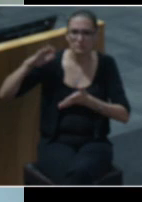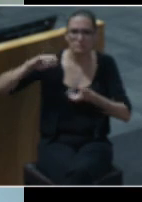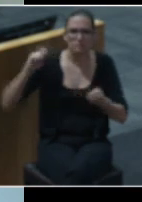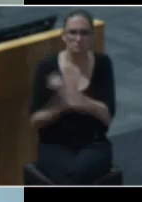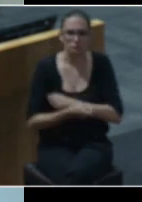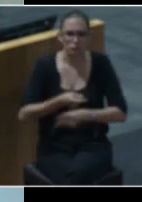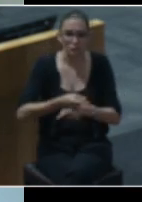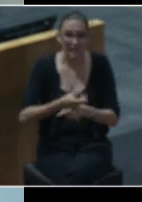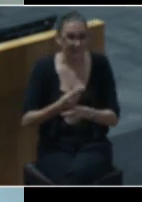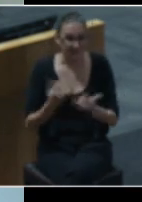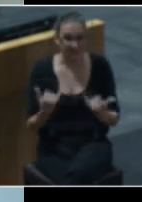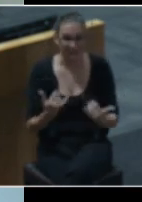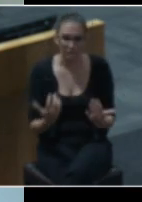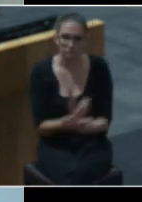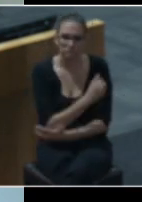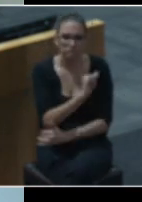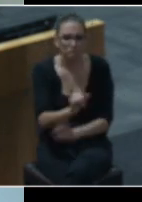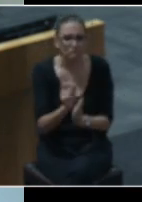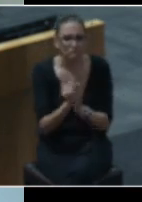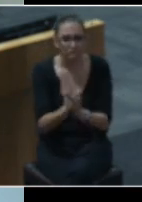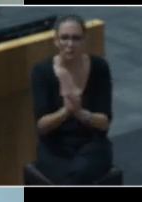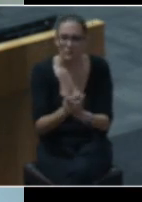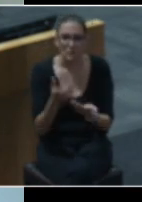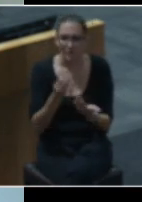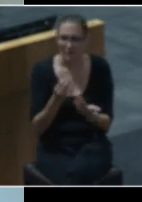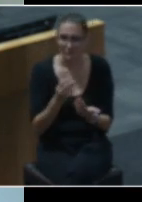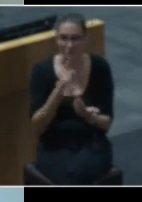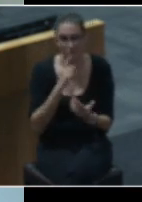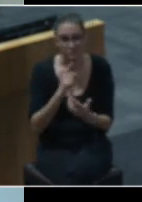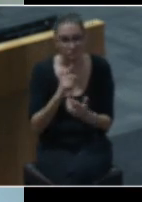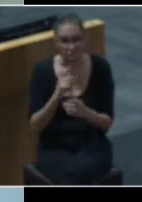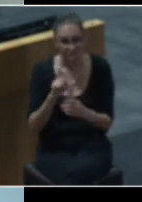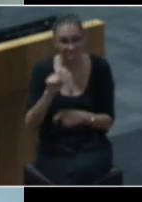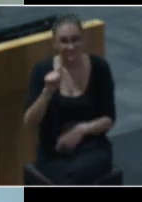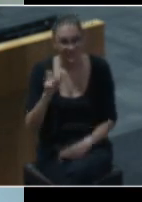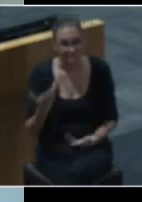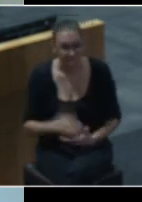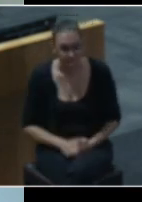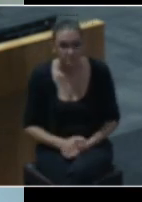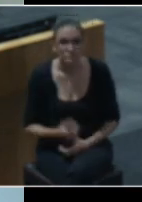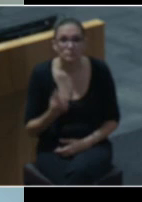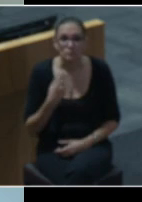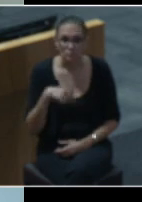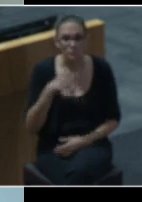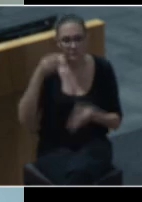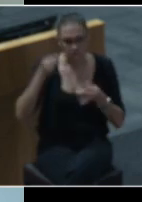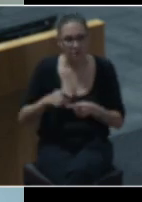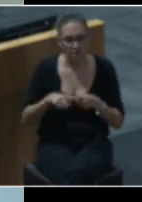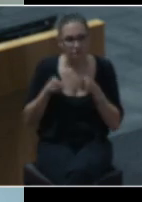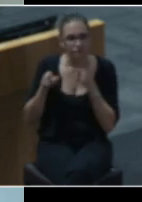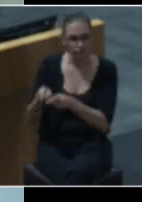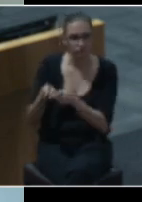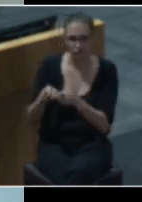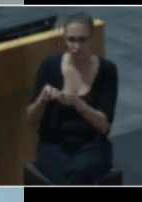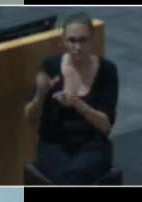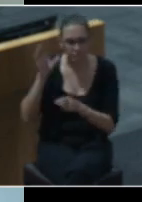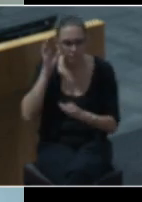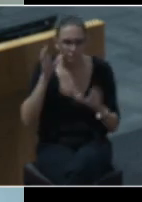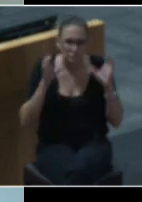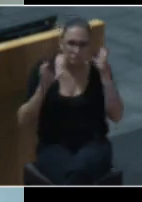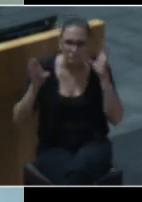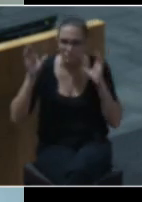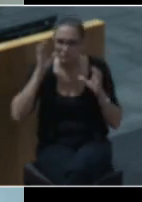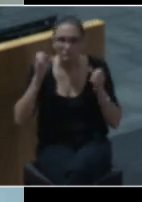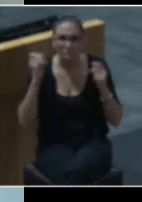is now, and for many it is long overdue. We choose to do the latter, listening to the voices of so many in our